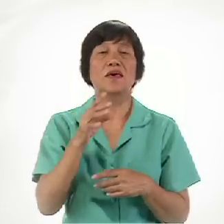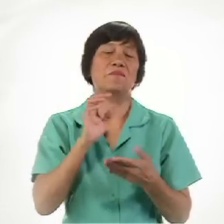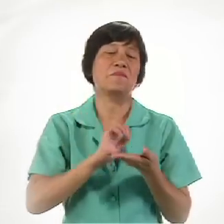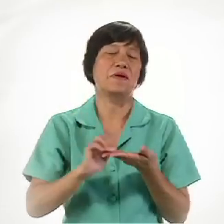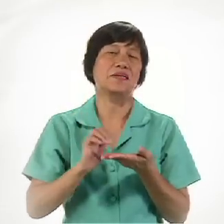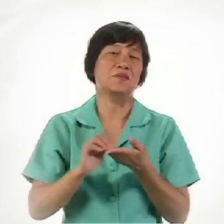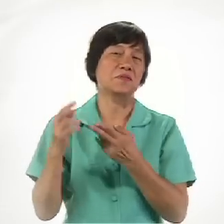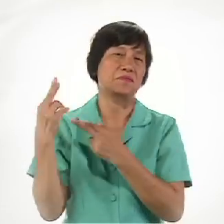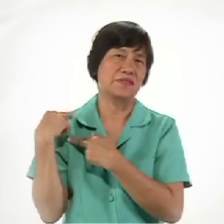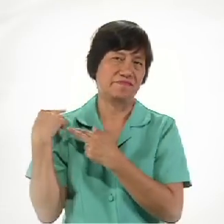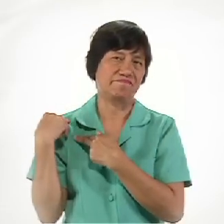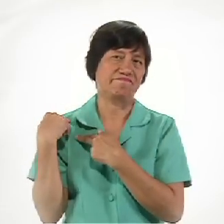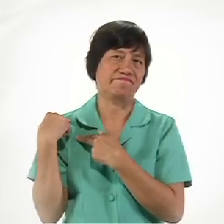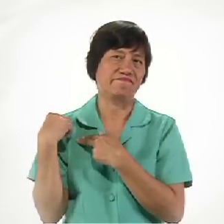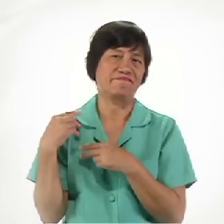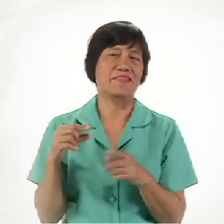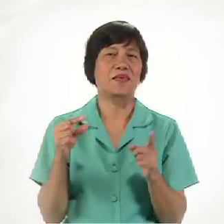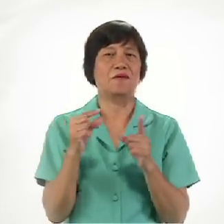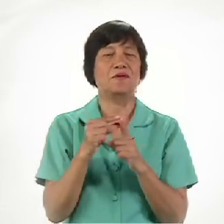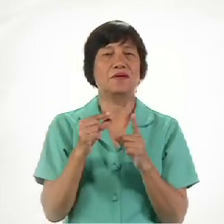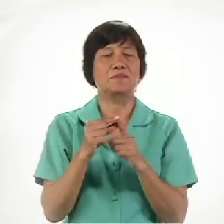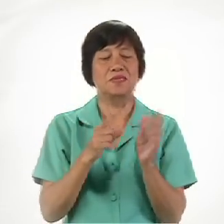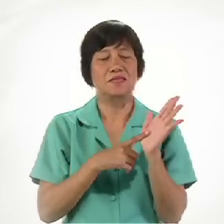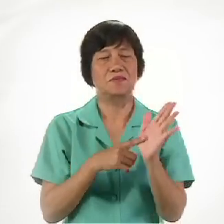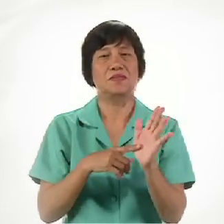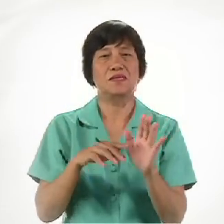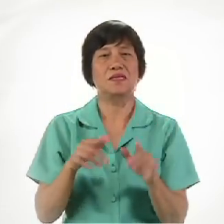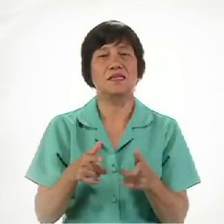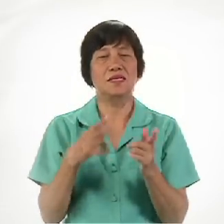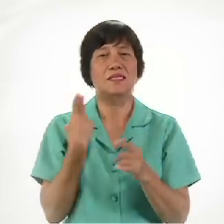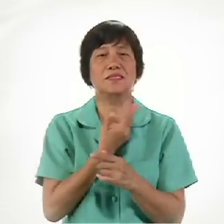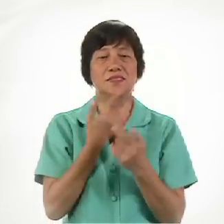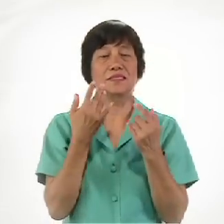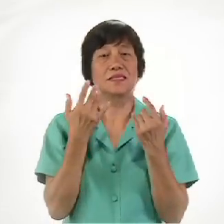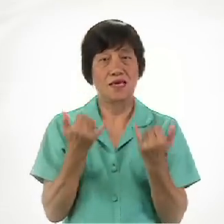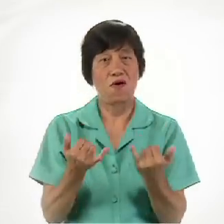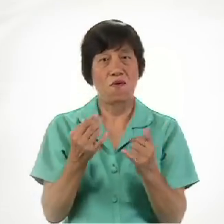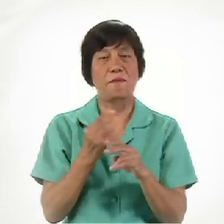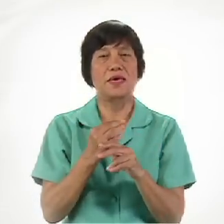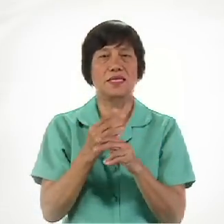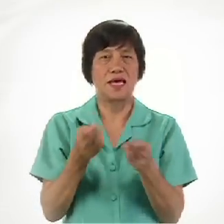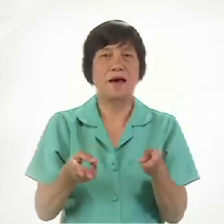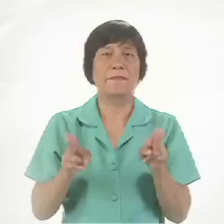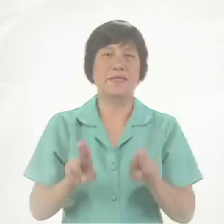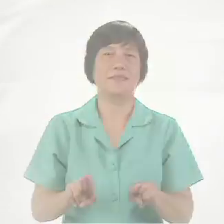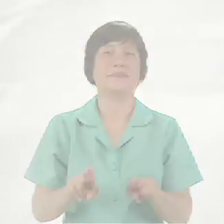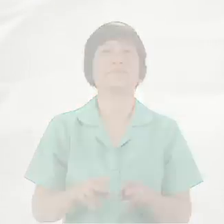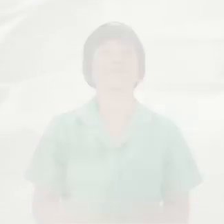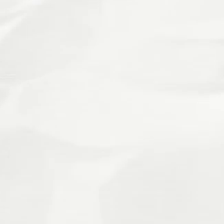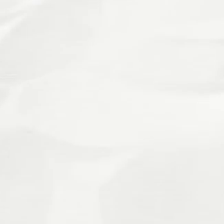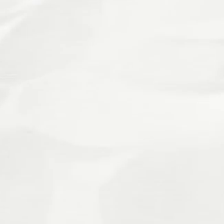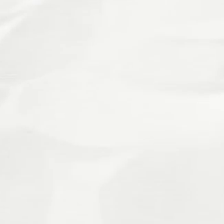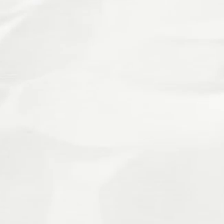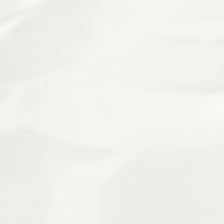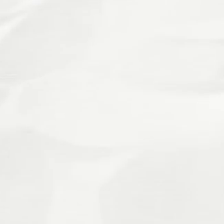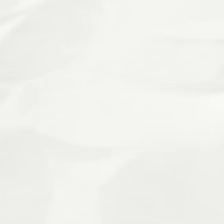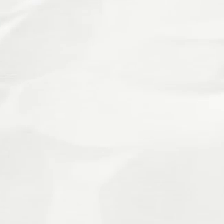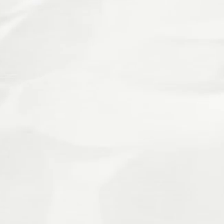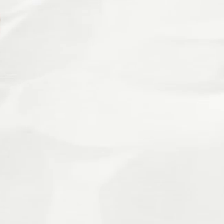The Word Has Been Exposed Let Us Now Fulfill It You You